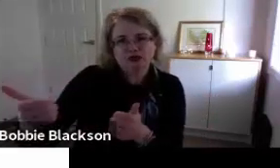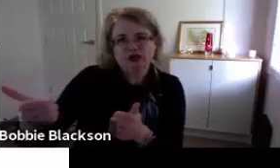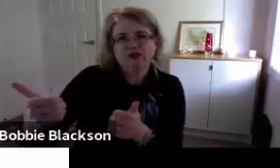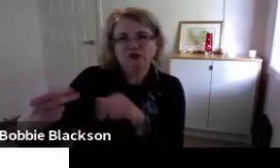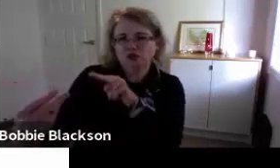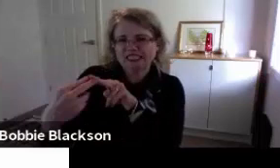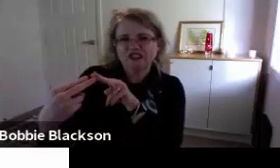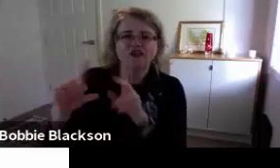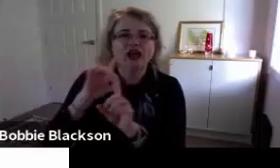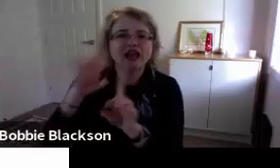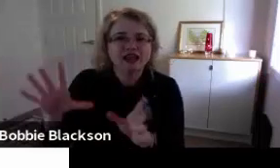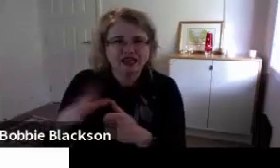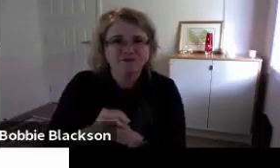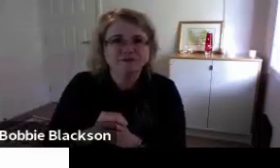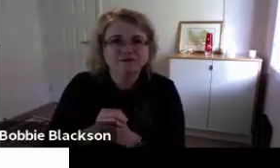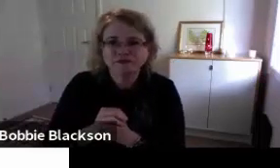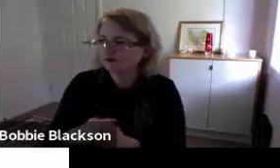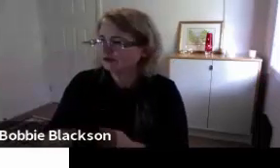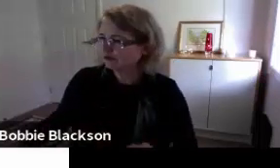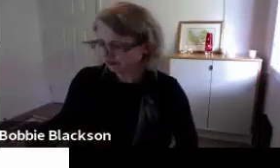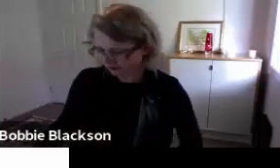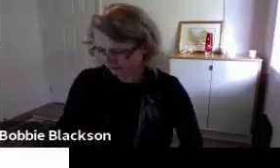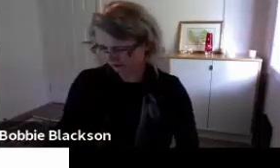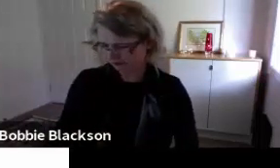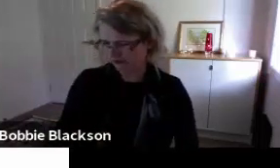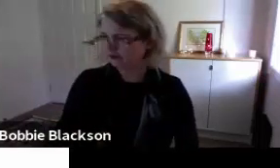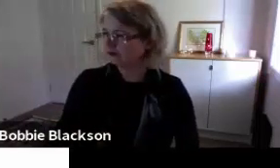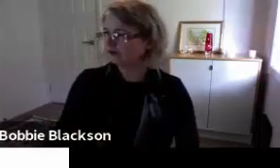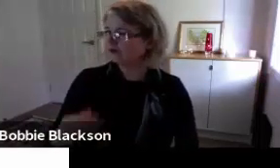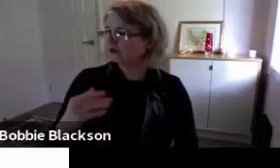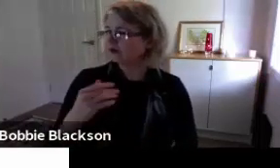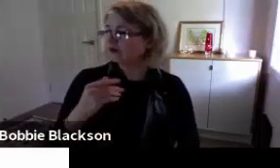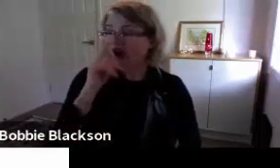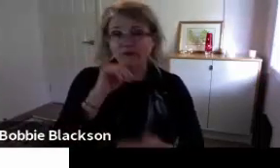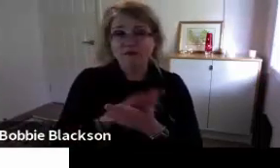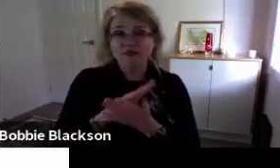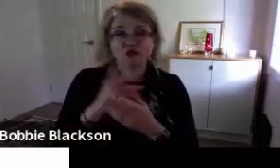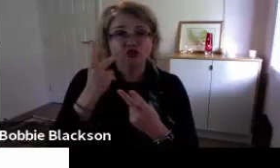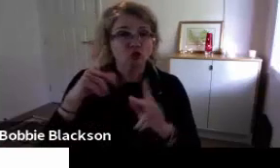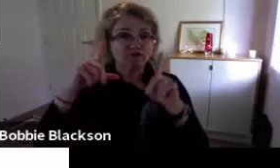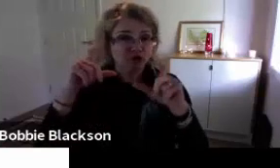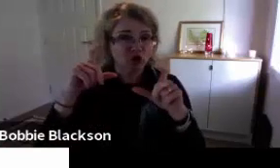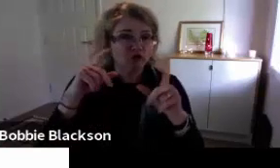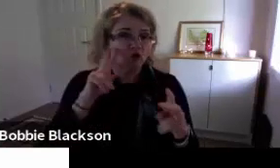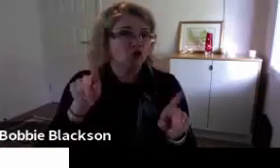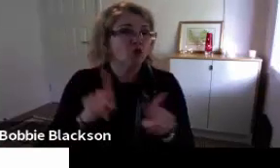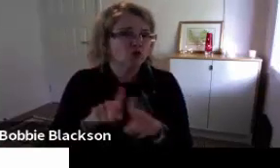but the Teams are set up separately in order to create that interpreting process for the student.